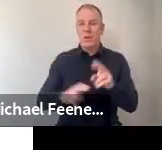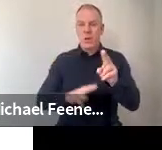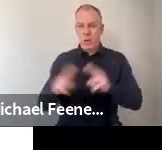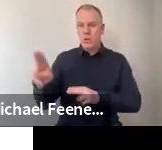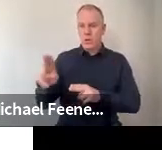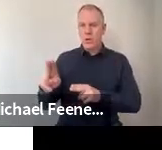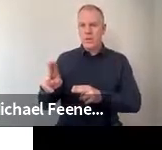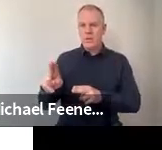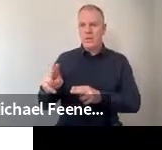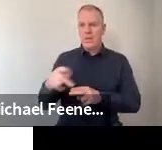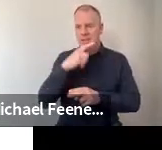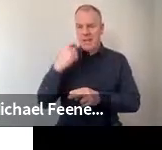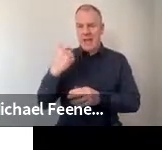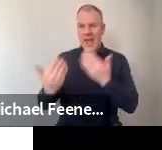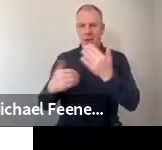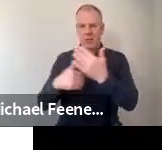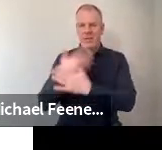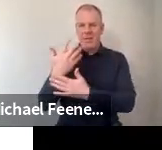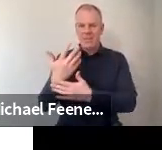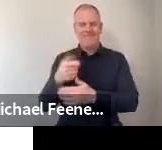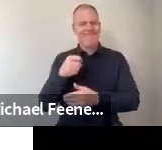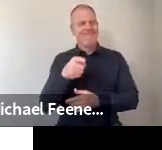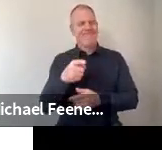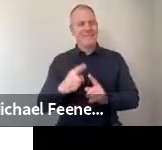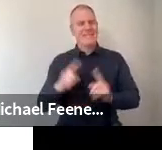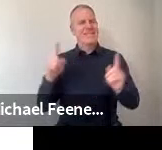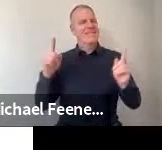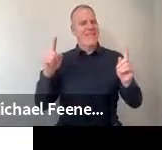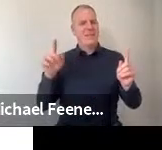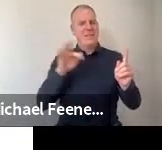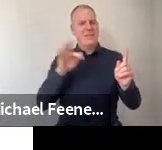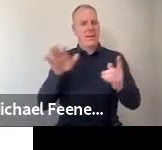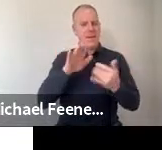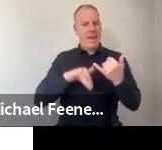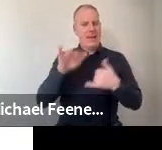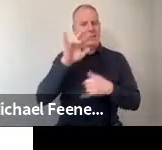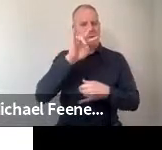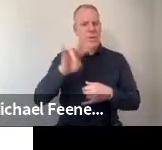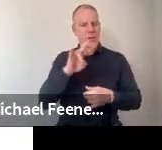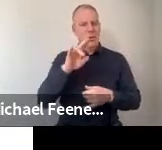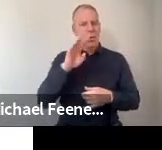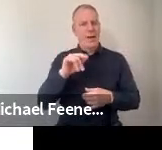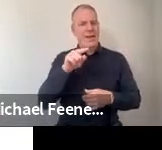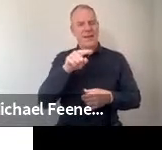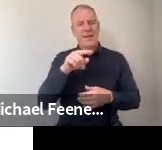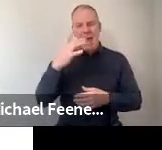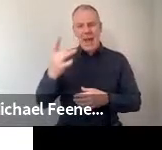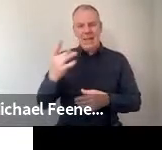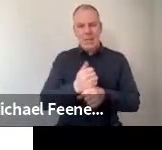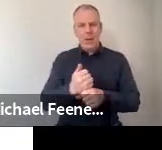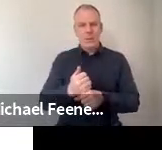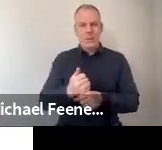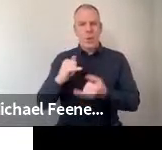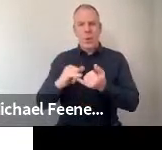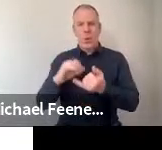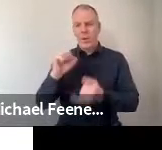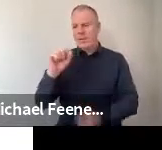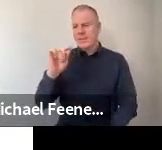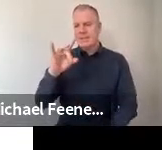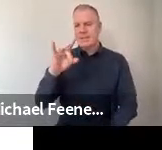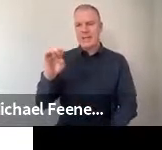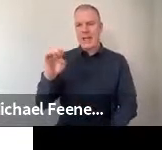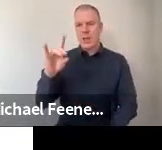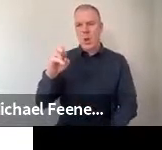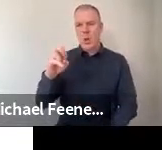in how it develops. So this is a little bit different than the last question, because it's asking about stakeholders, about people who are